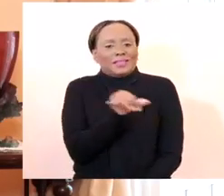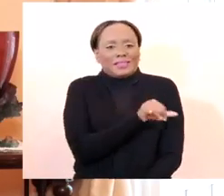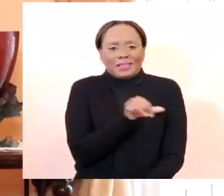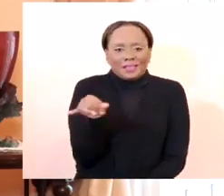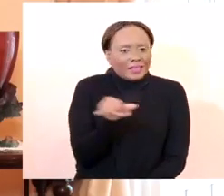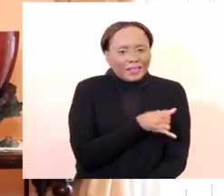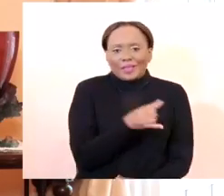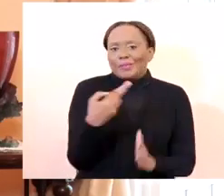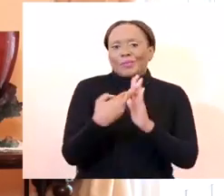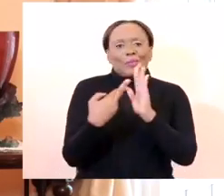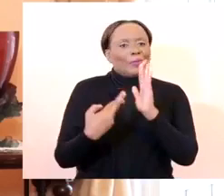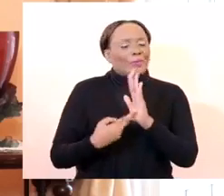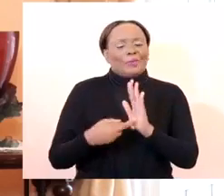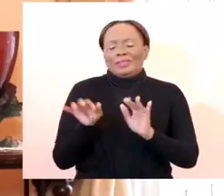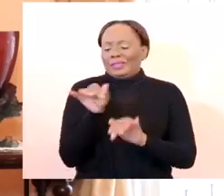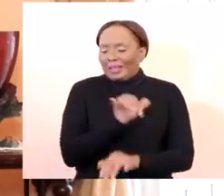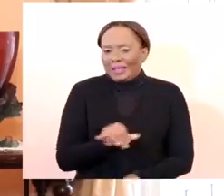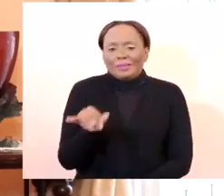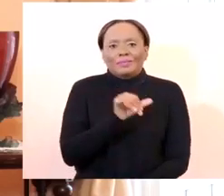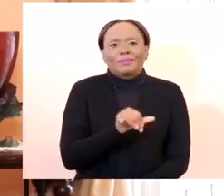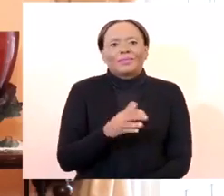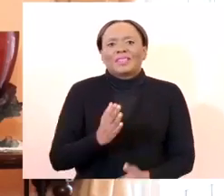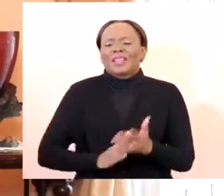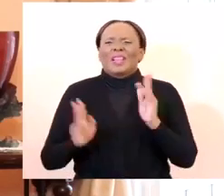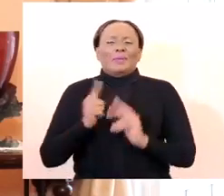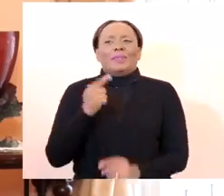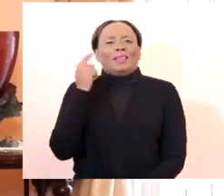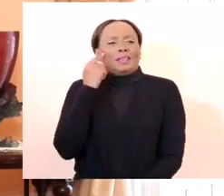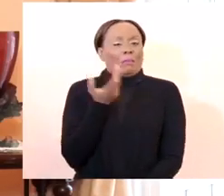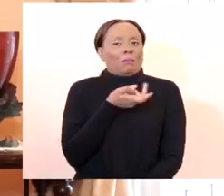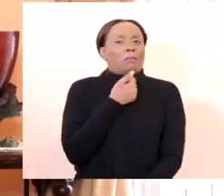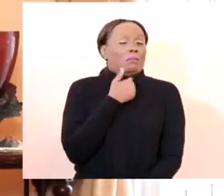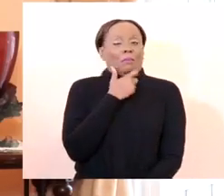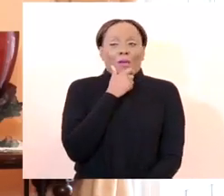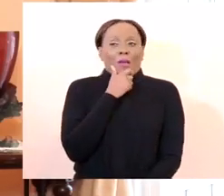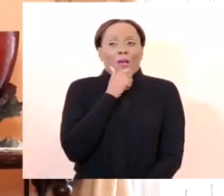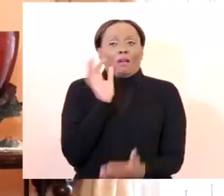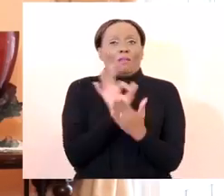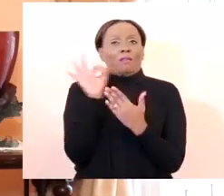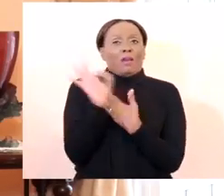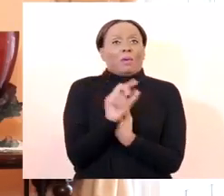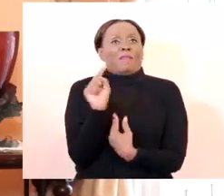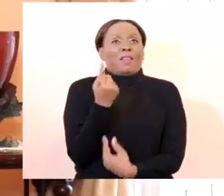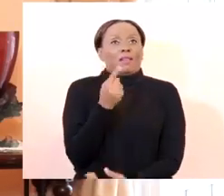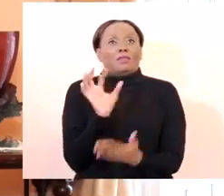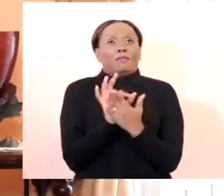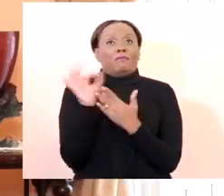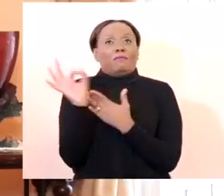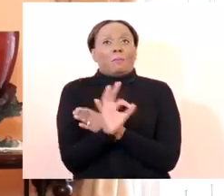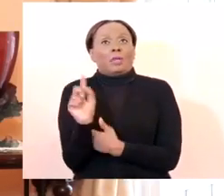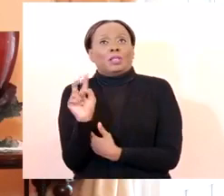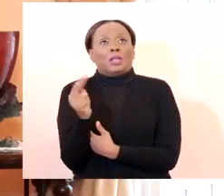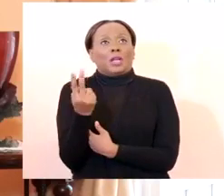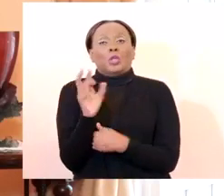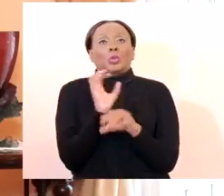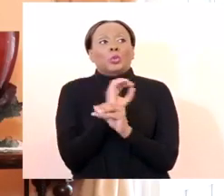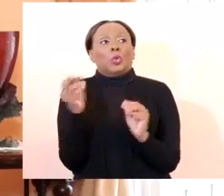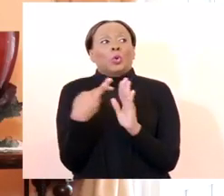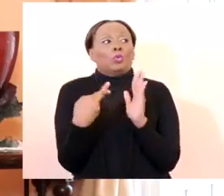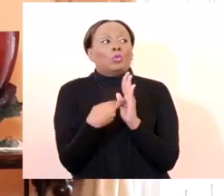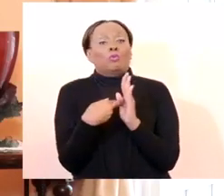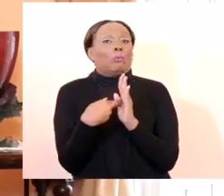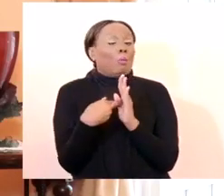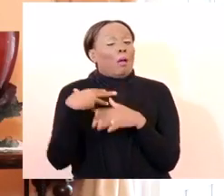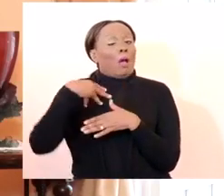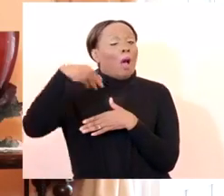of February. So, for those people who seem to think that on the 1st and 2nd of February, there are no protocols, you can go where you like, you can